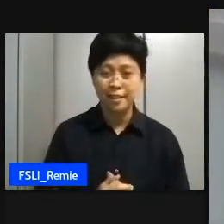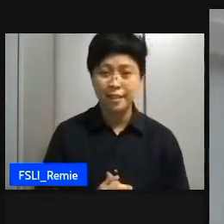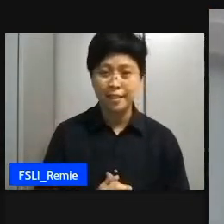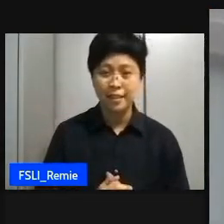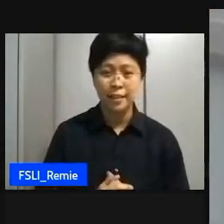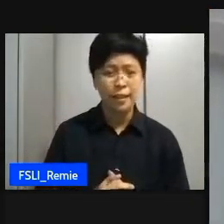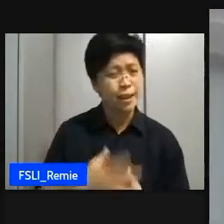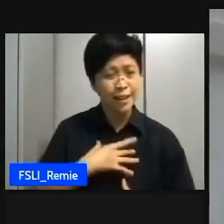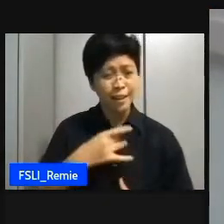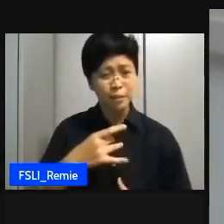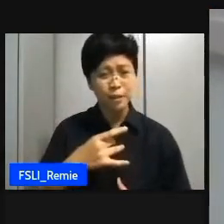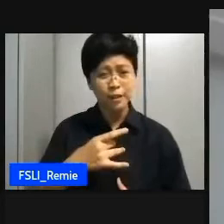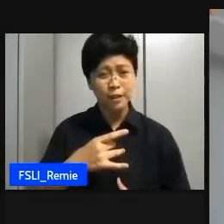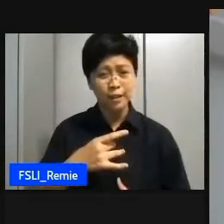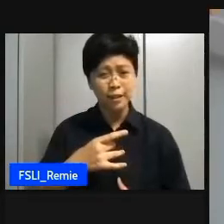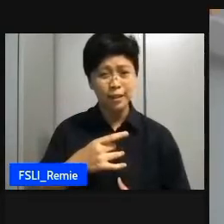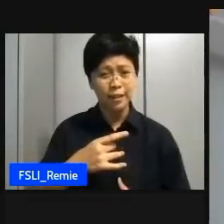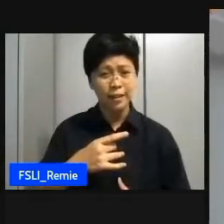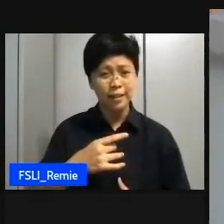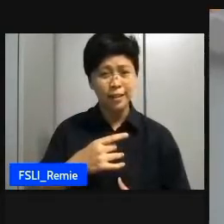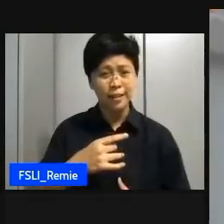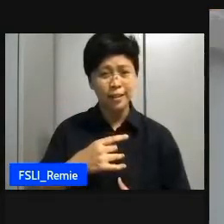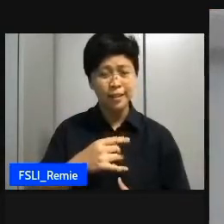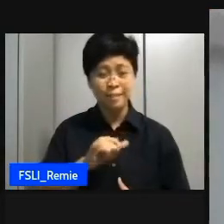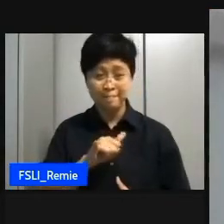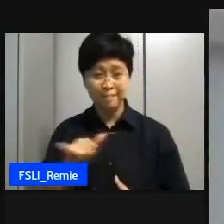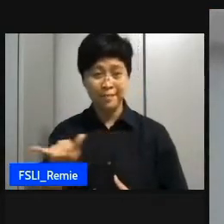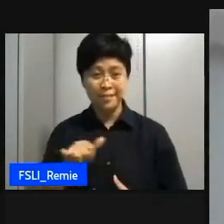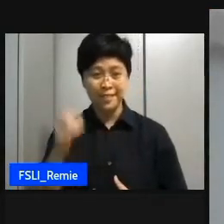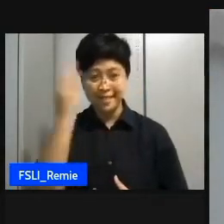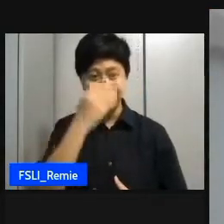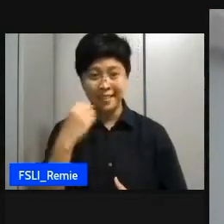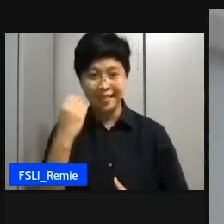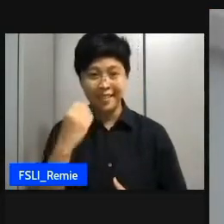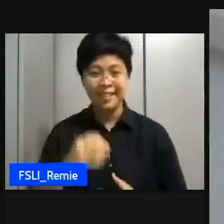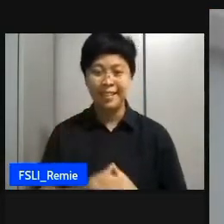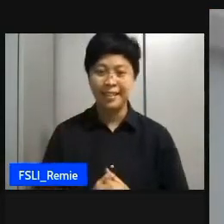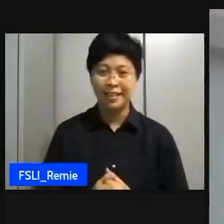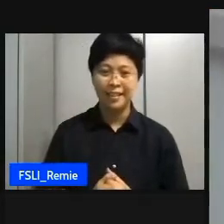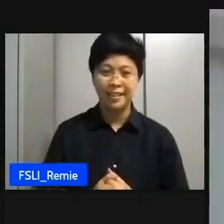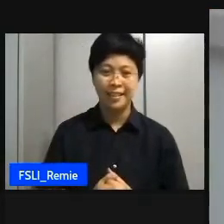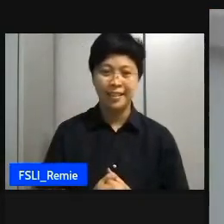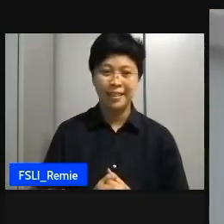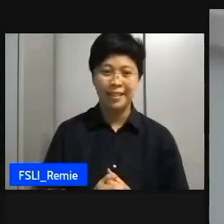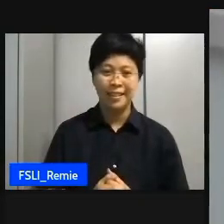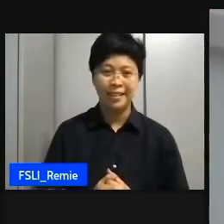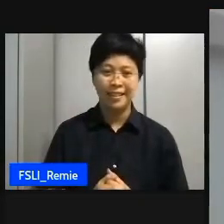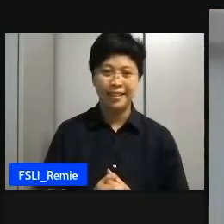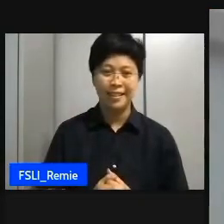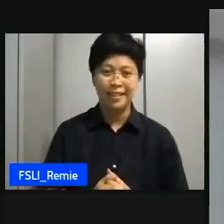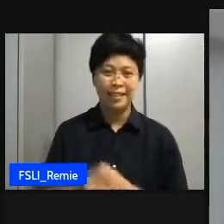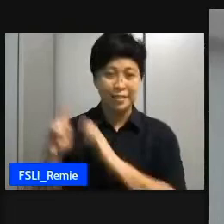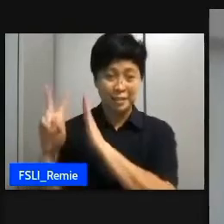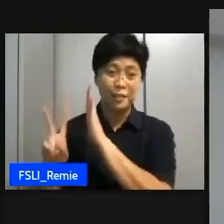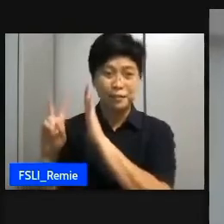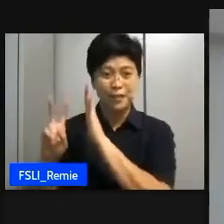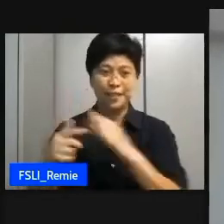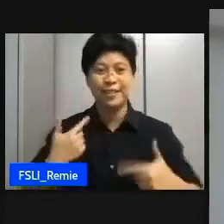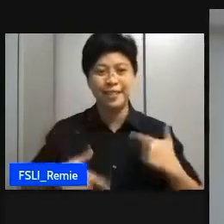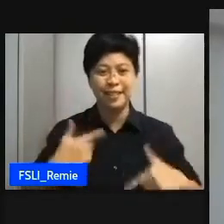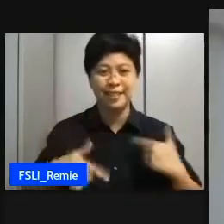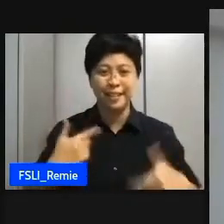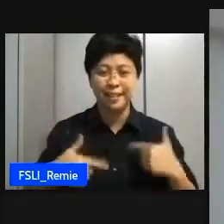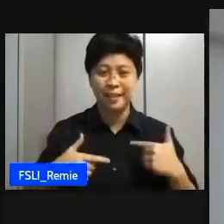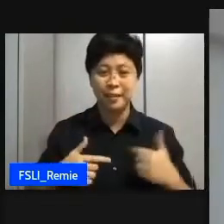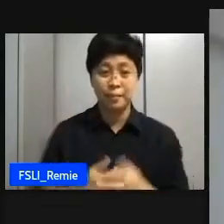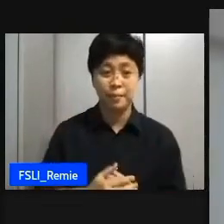do but i have my own look-alike what do you like to do that video game you like to play